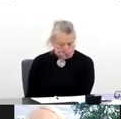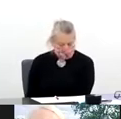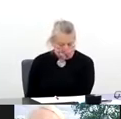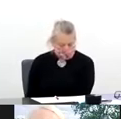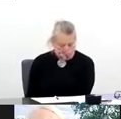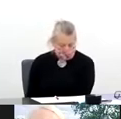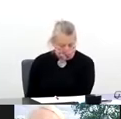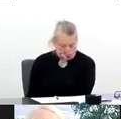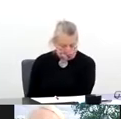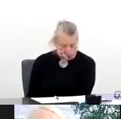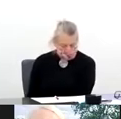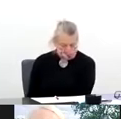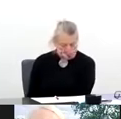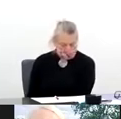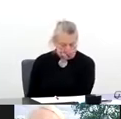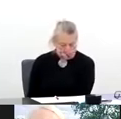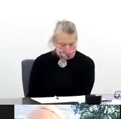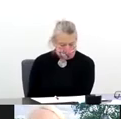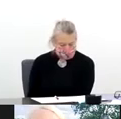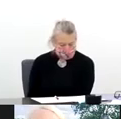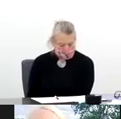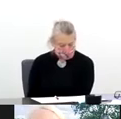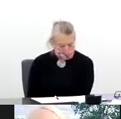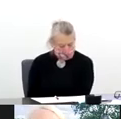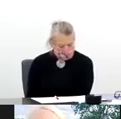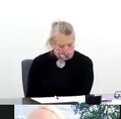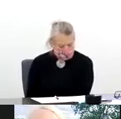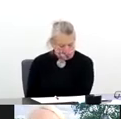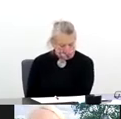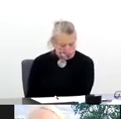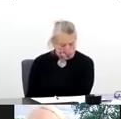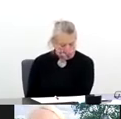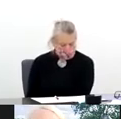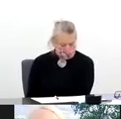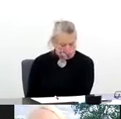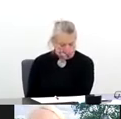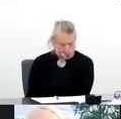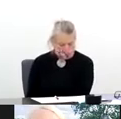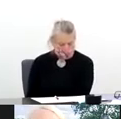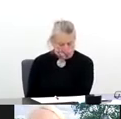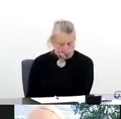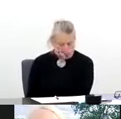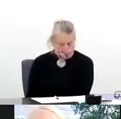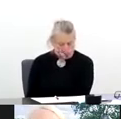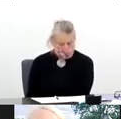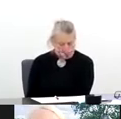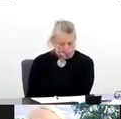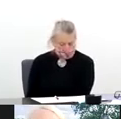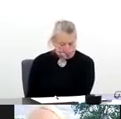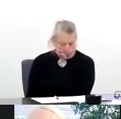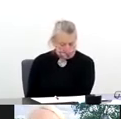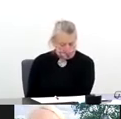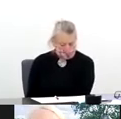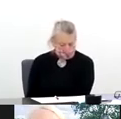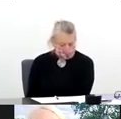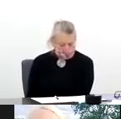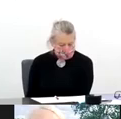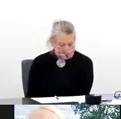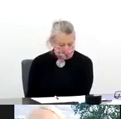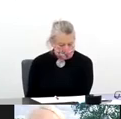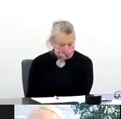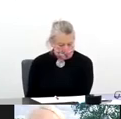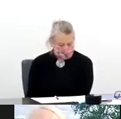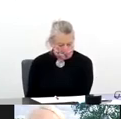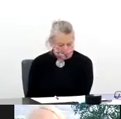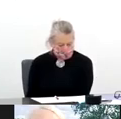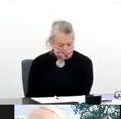not shut down nearly as much as Italy and Spain. So that gives you a snapshot of the different dynamics and the different approaches from an